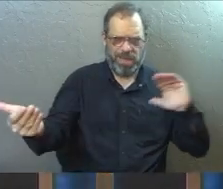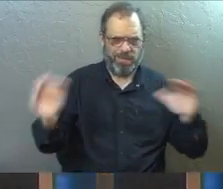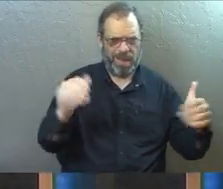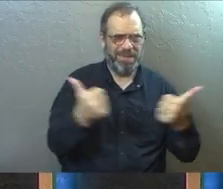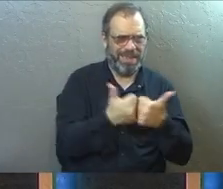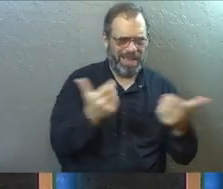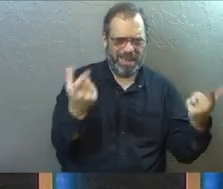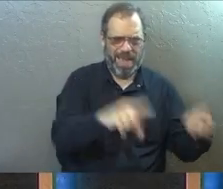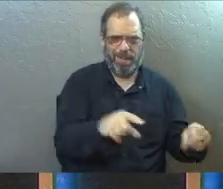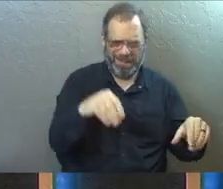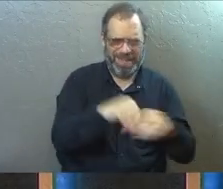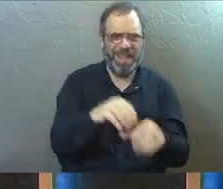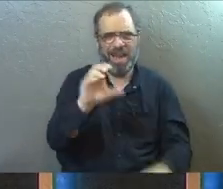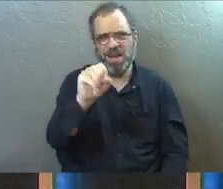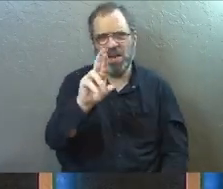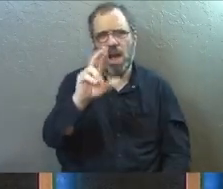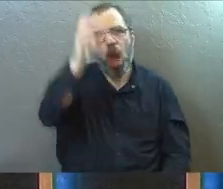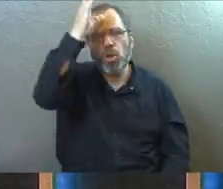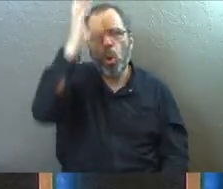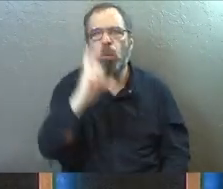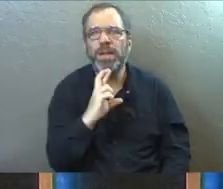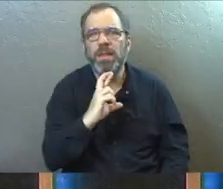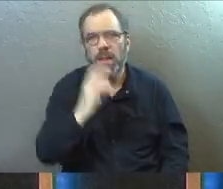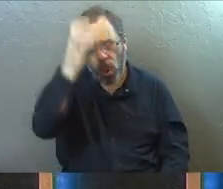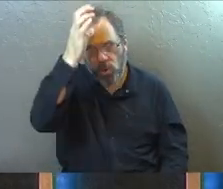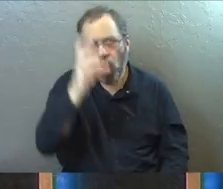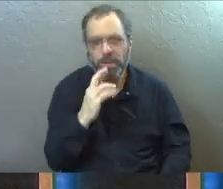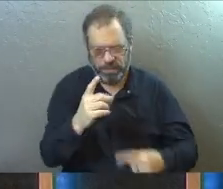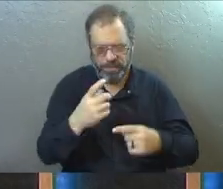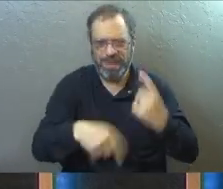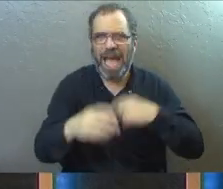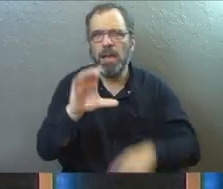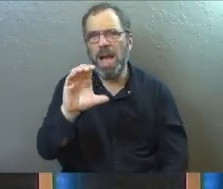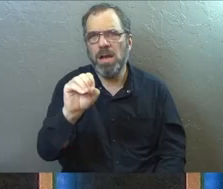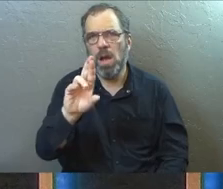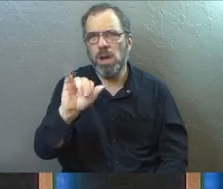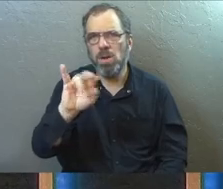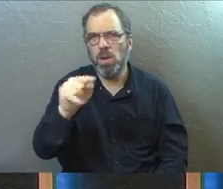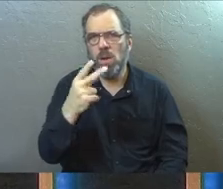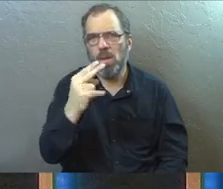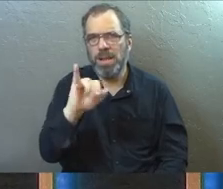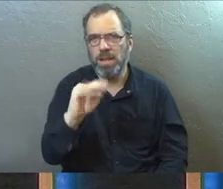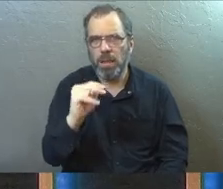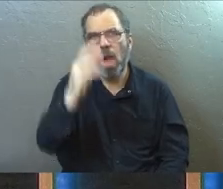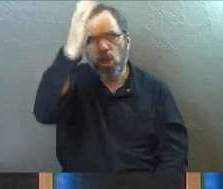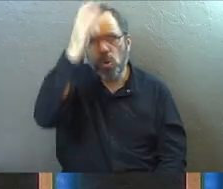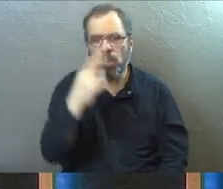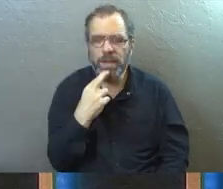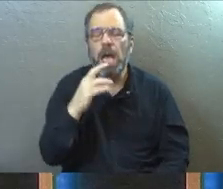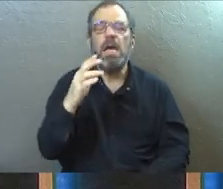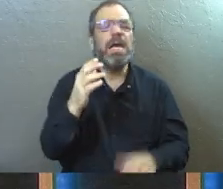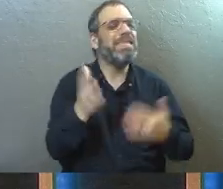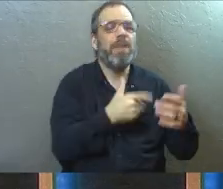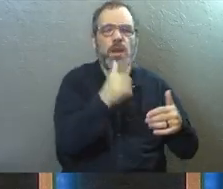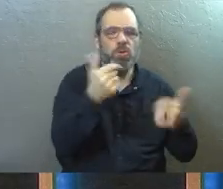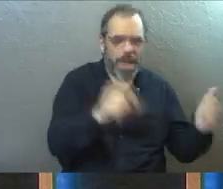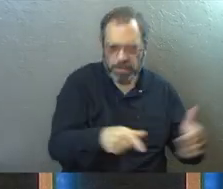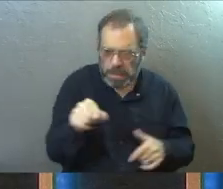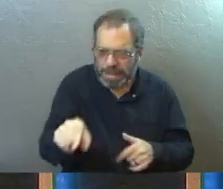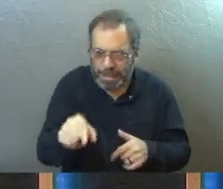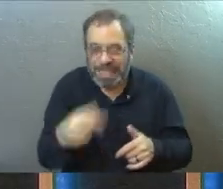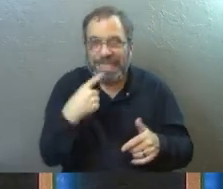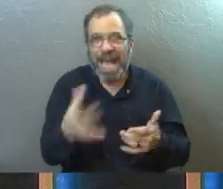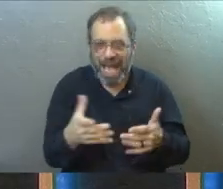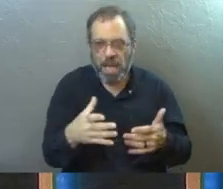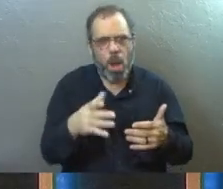game that was going on. And so Paul is writing specifically about that and saying, It doesn't matter who baptized you. And then he goes even farther